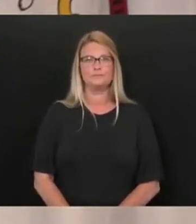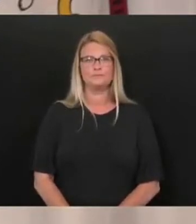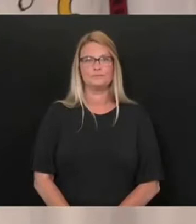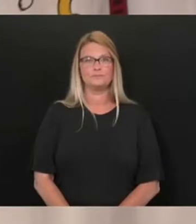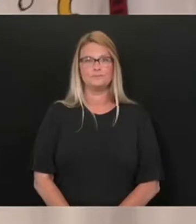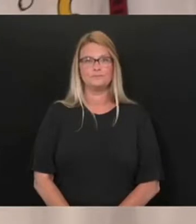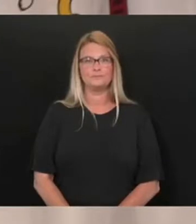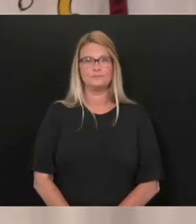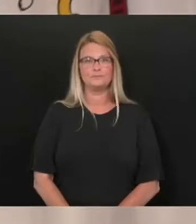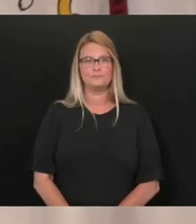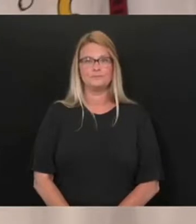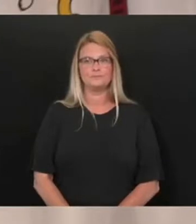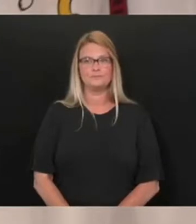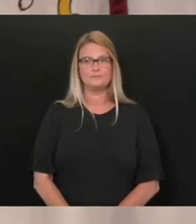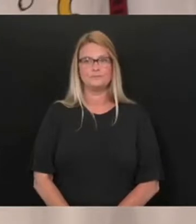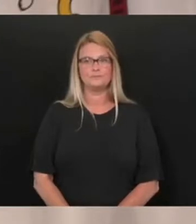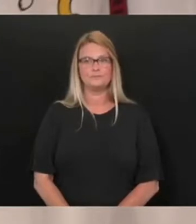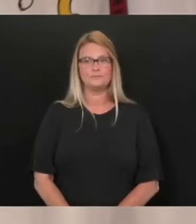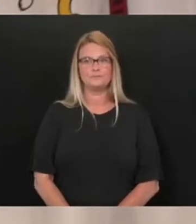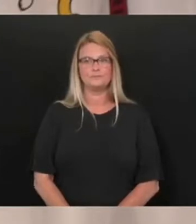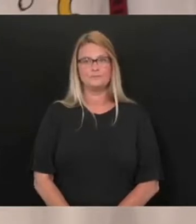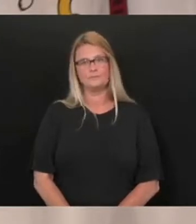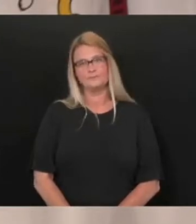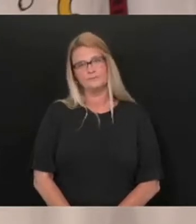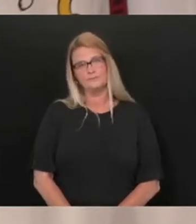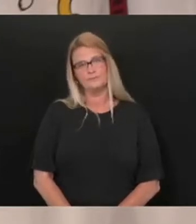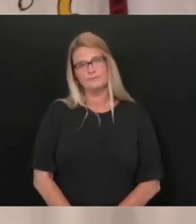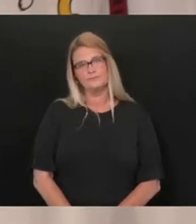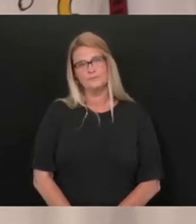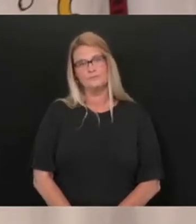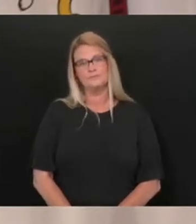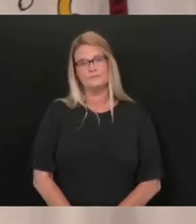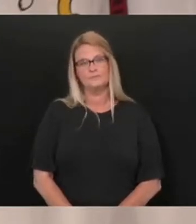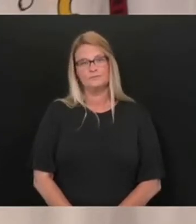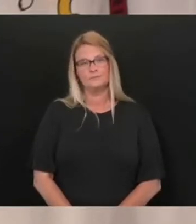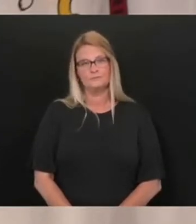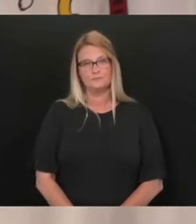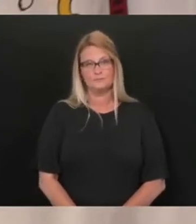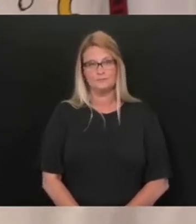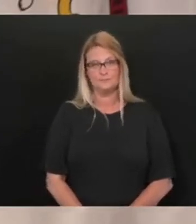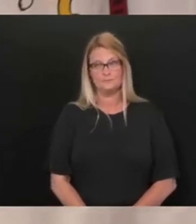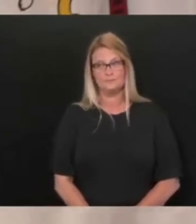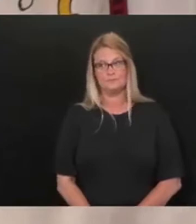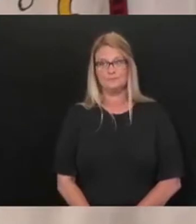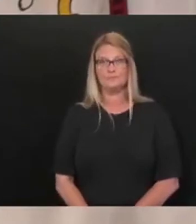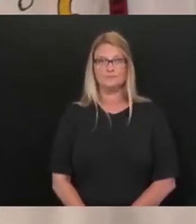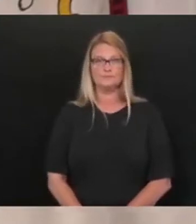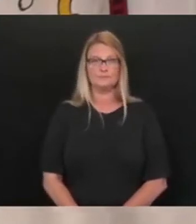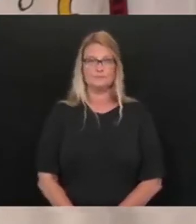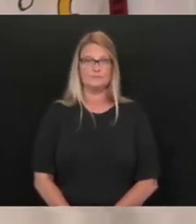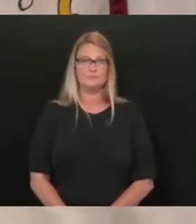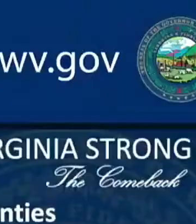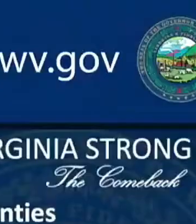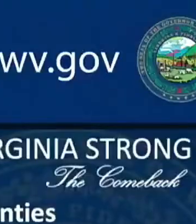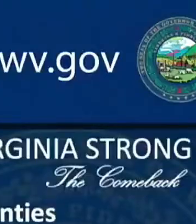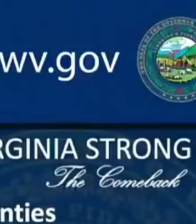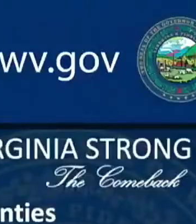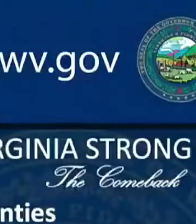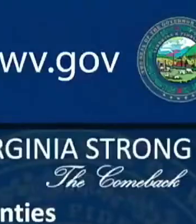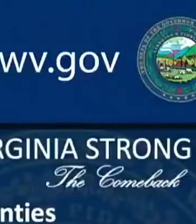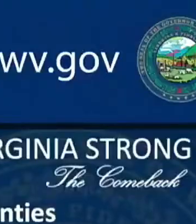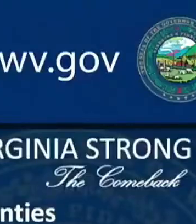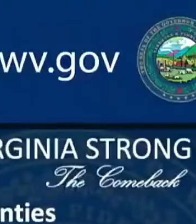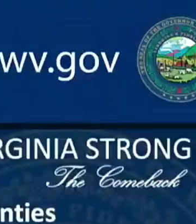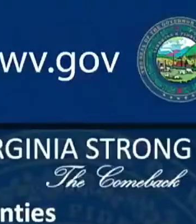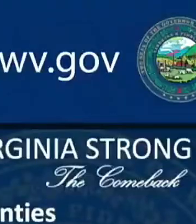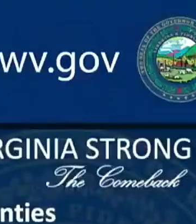again, we're trying to encourage. We've done it and done it and done it. Our cities and our counties to continue to apply